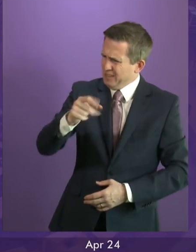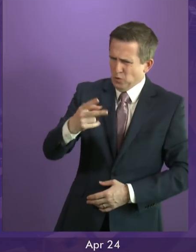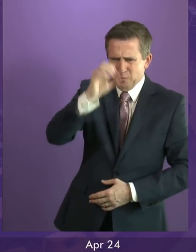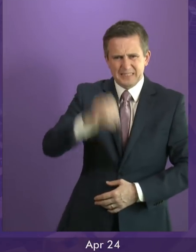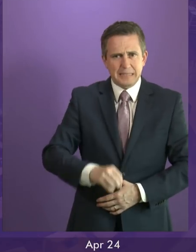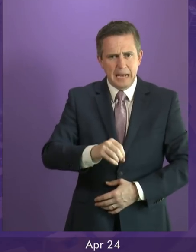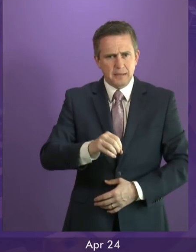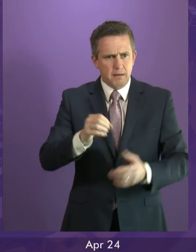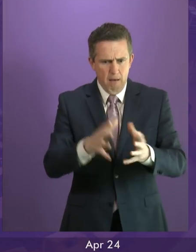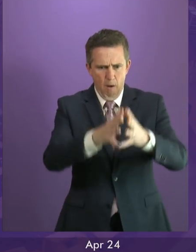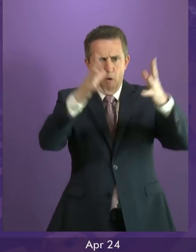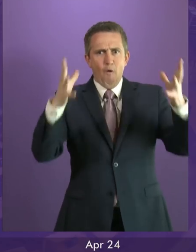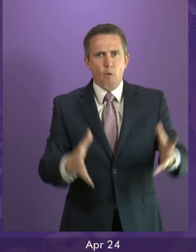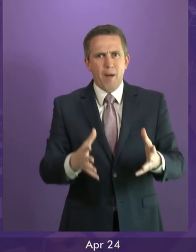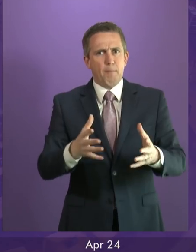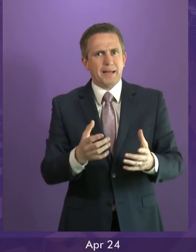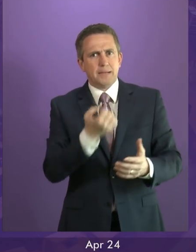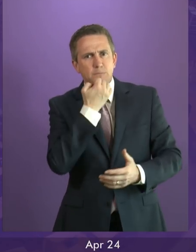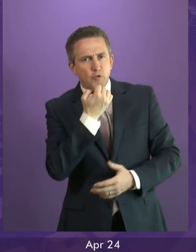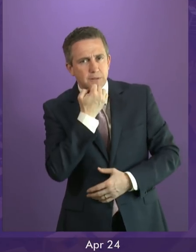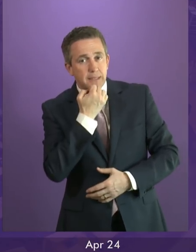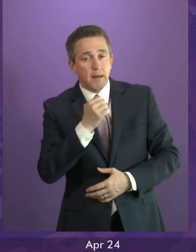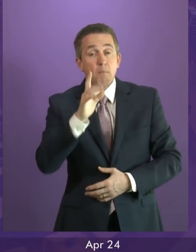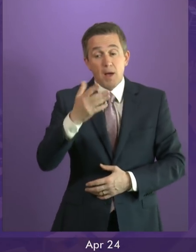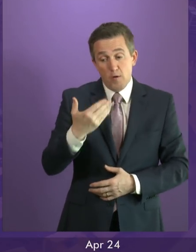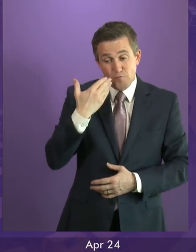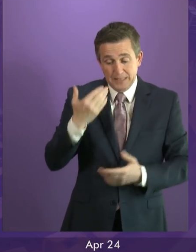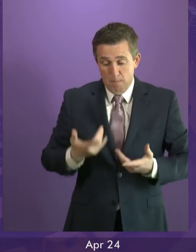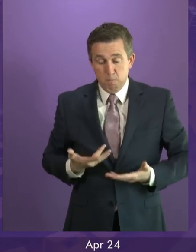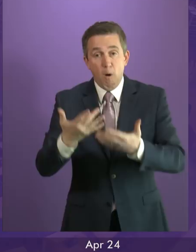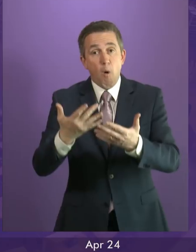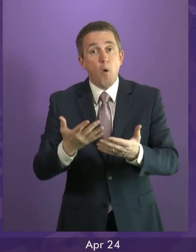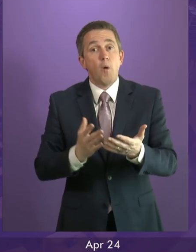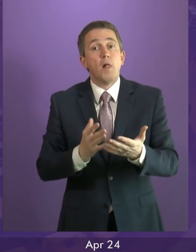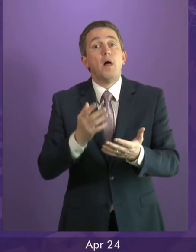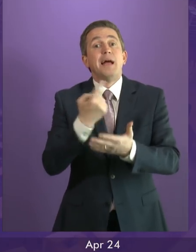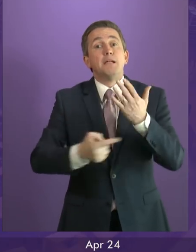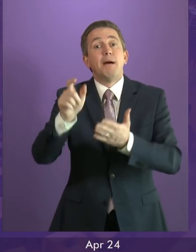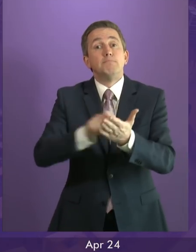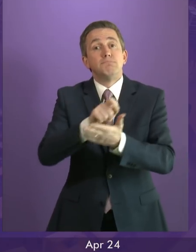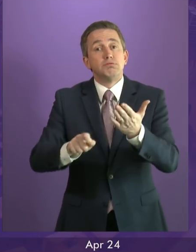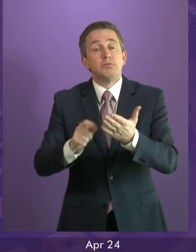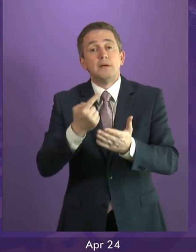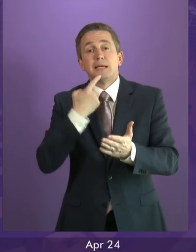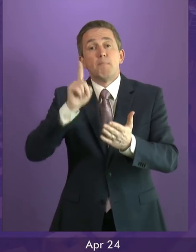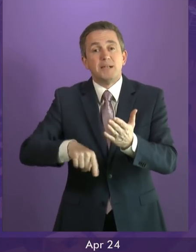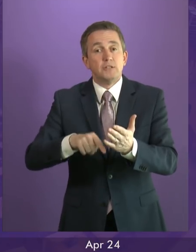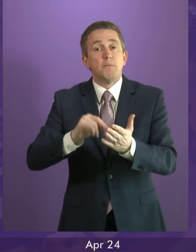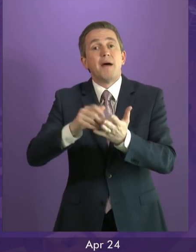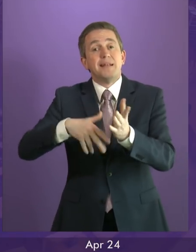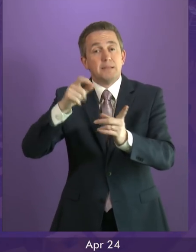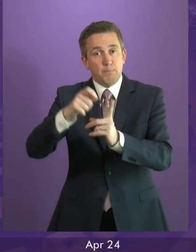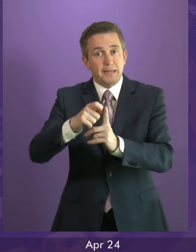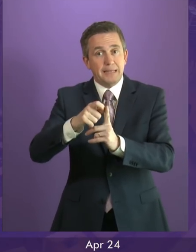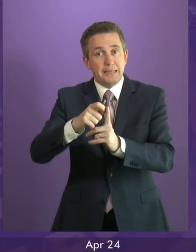majority. Yet the latest poll on support for independence, commissioned by her party colleague, Angus Robertson, shows an even